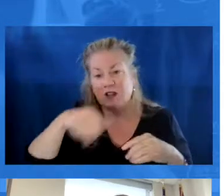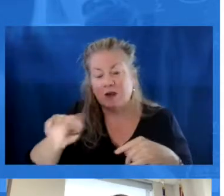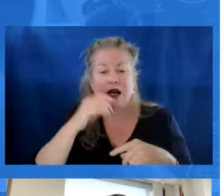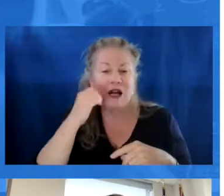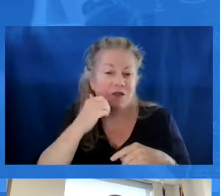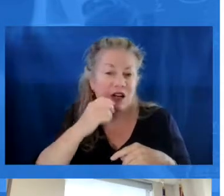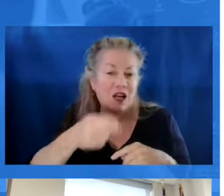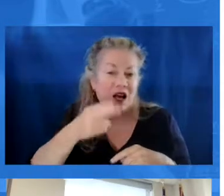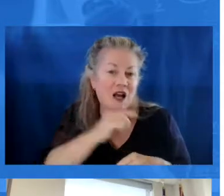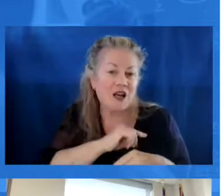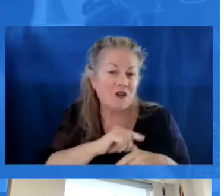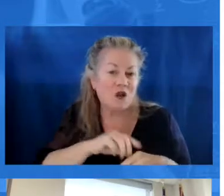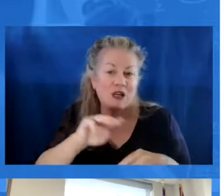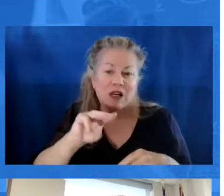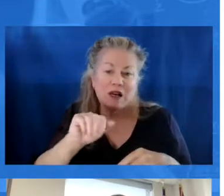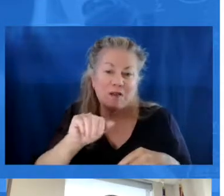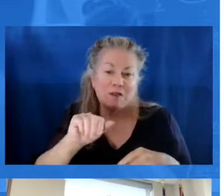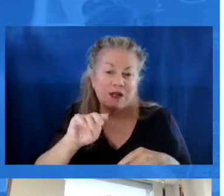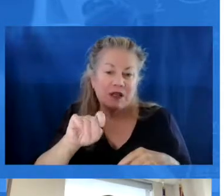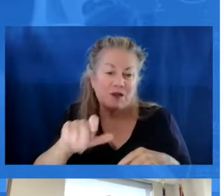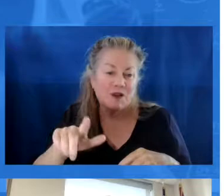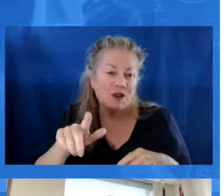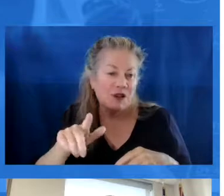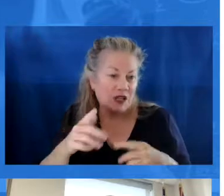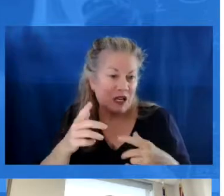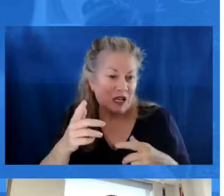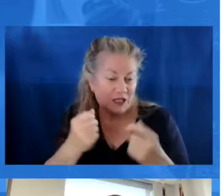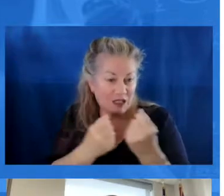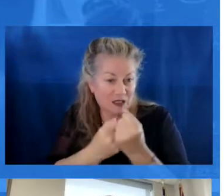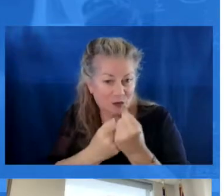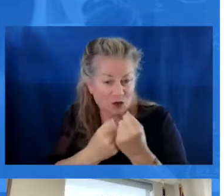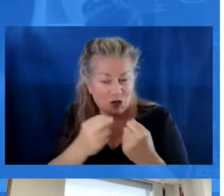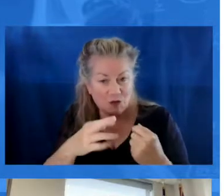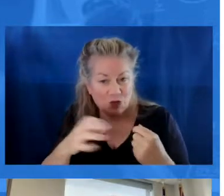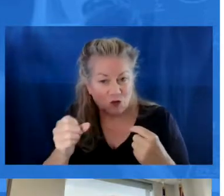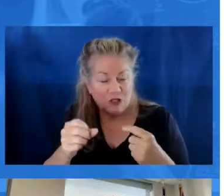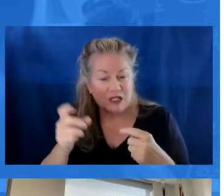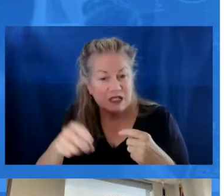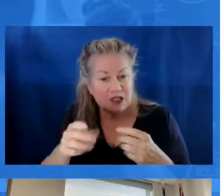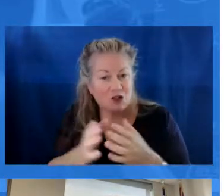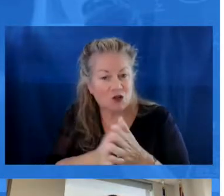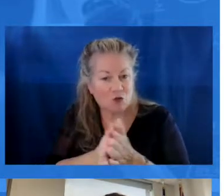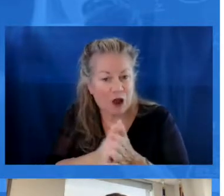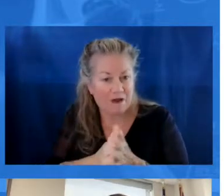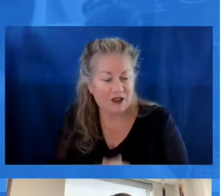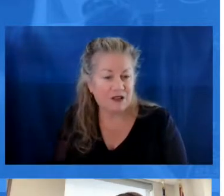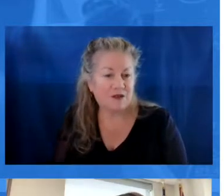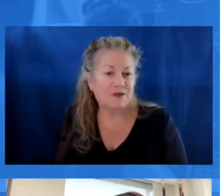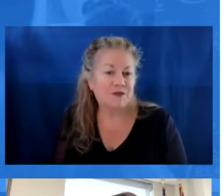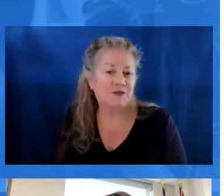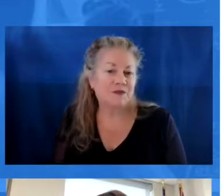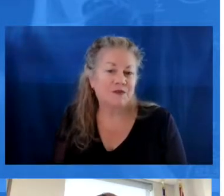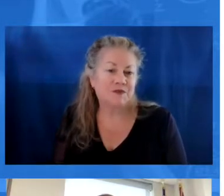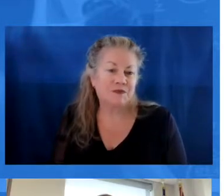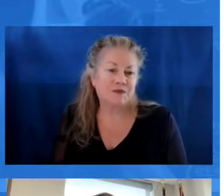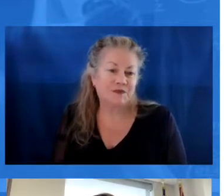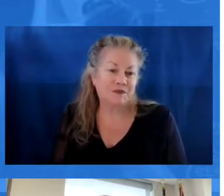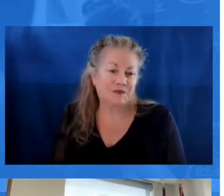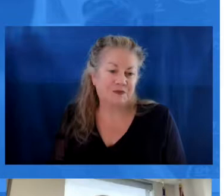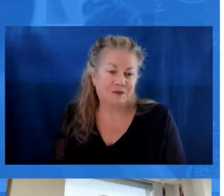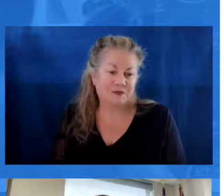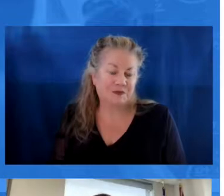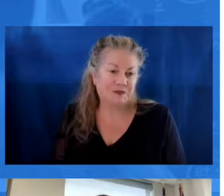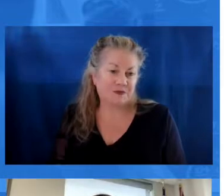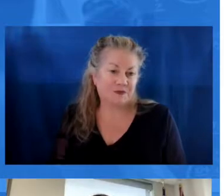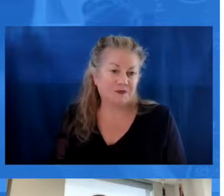them every day, high quality materials, and the supports and resources necessary to thrive. So what Tennessee is doing finally in